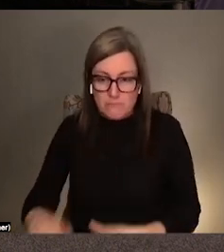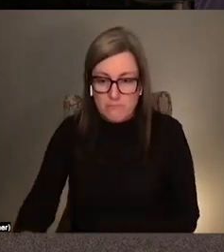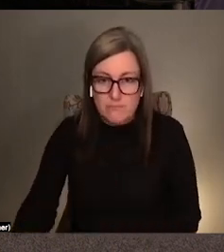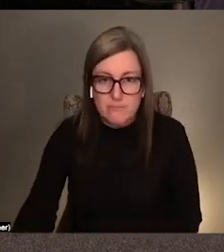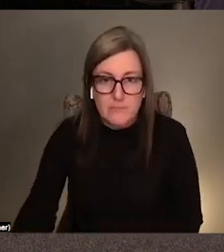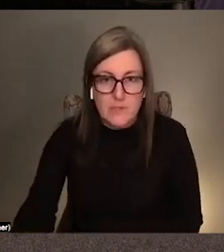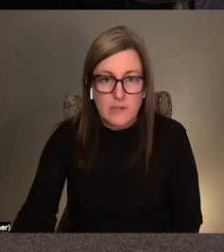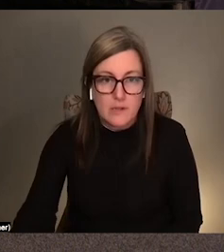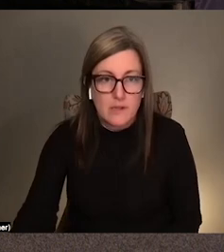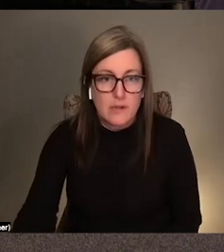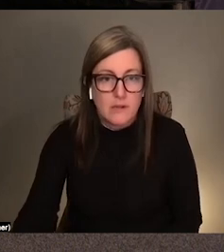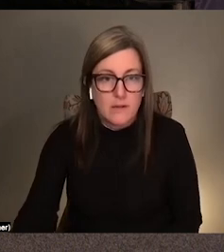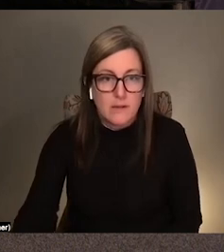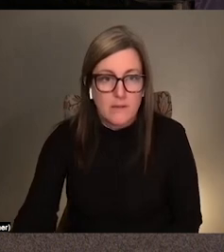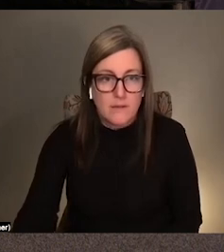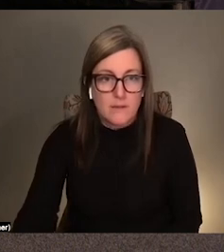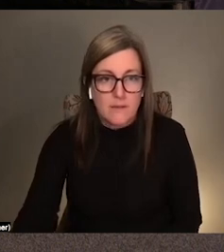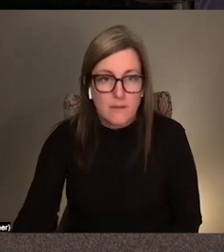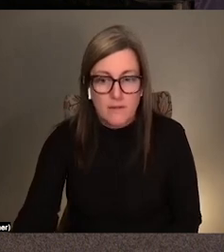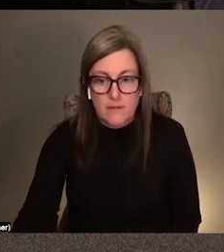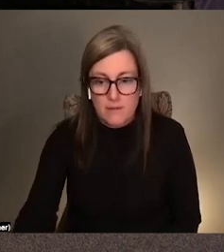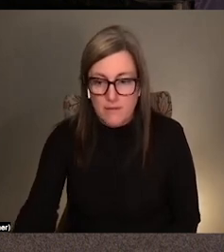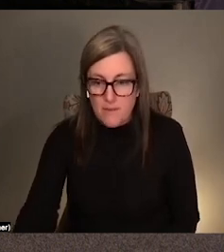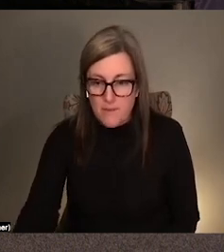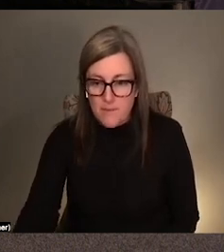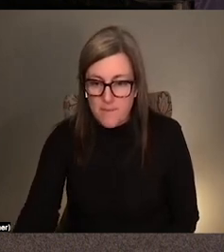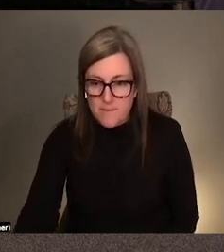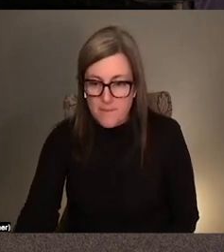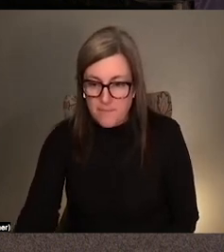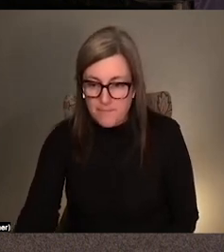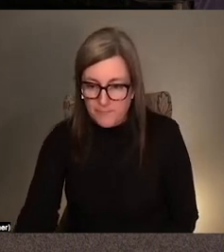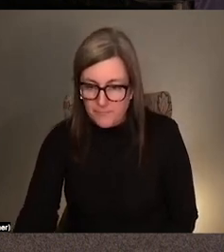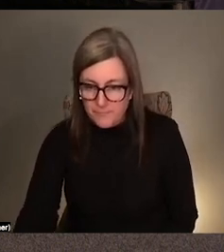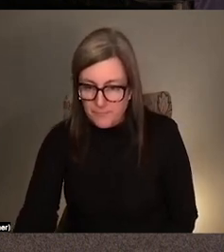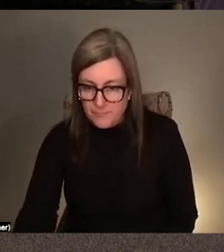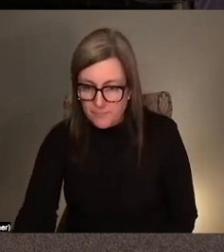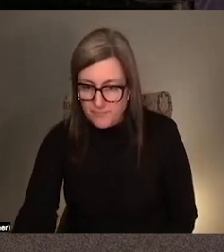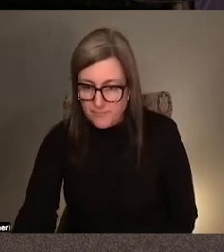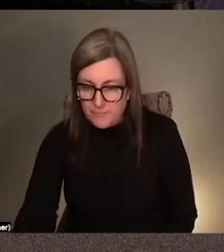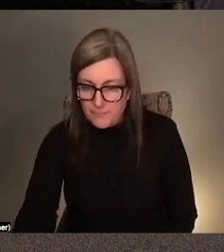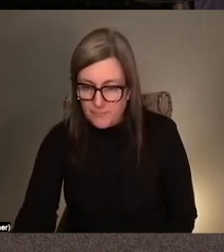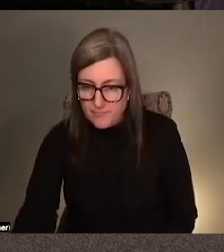fugitivity, which deeply encompasses many aspects of being disabled. Hmm.